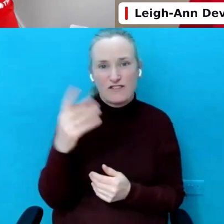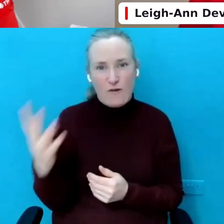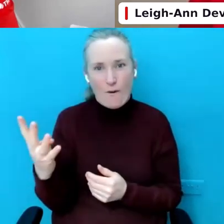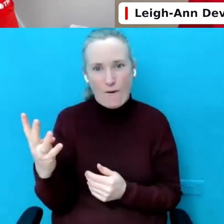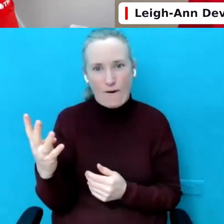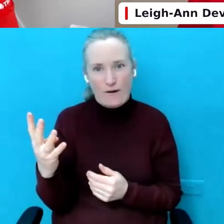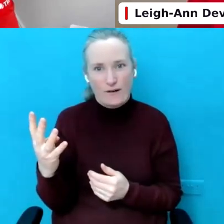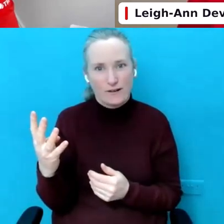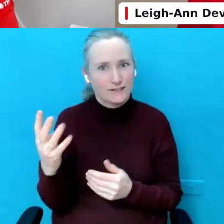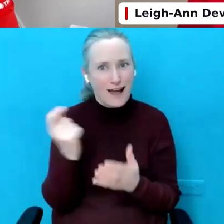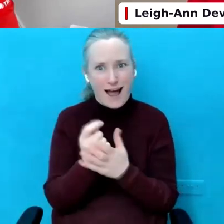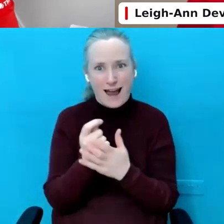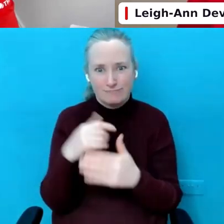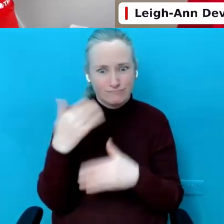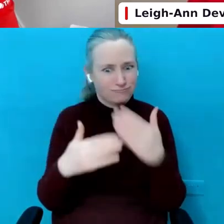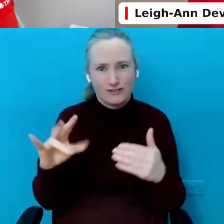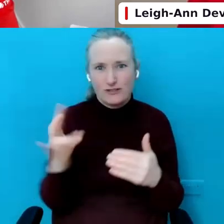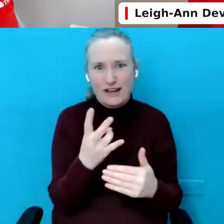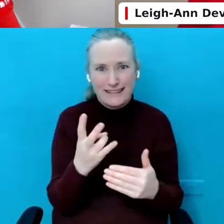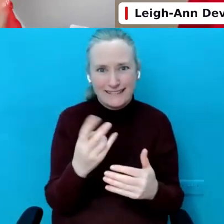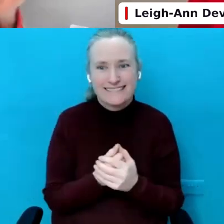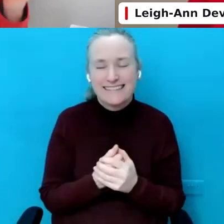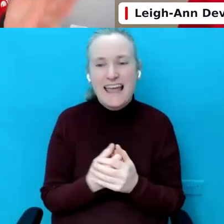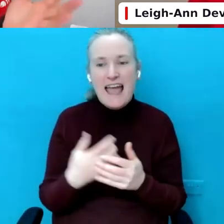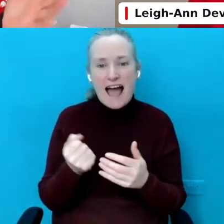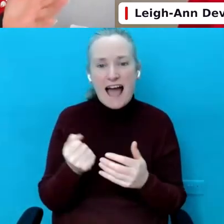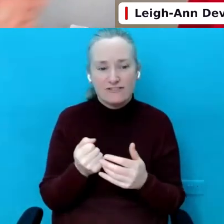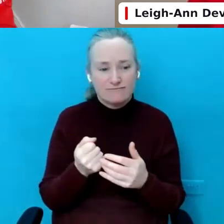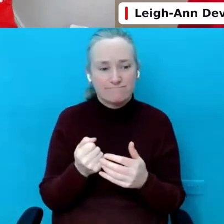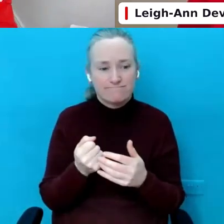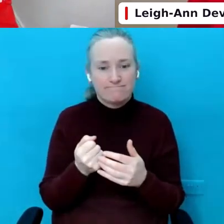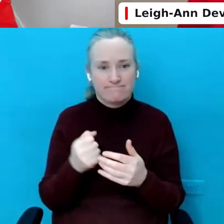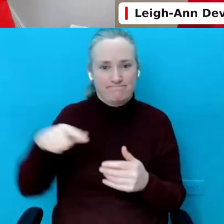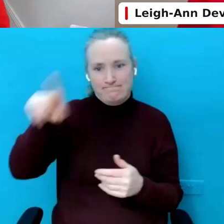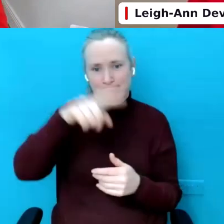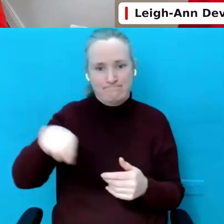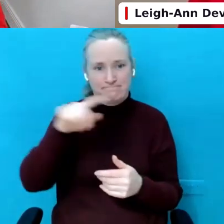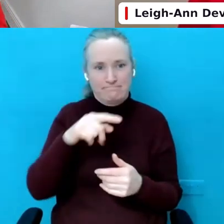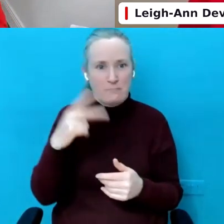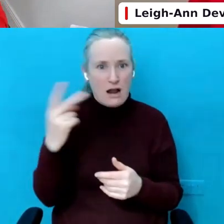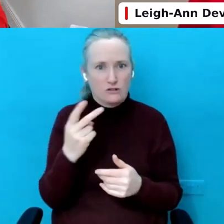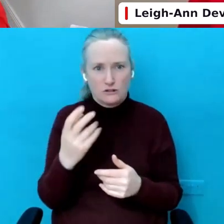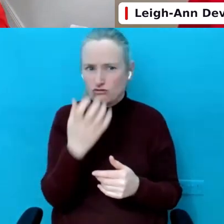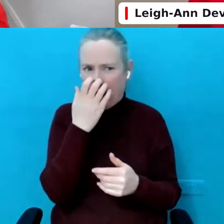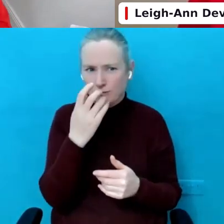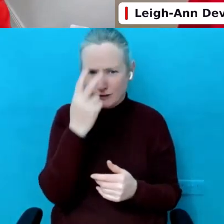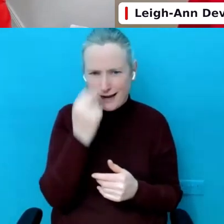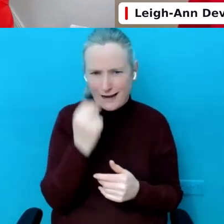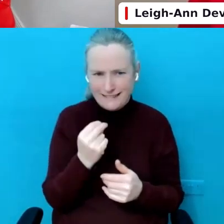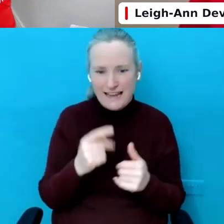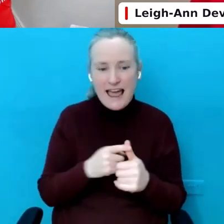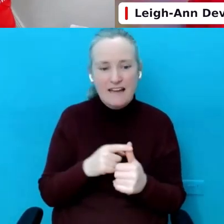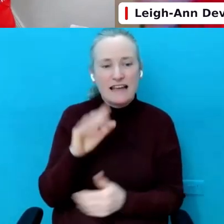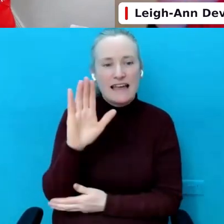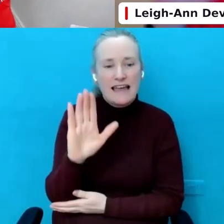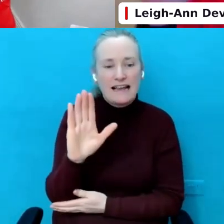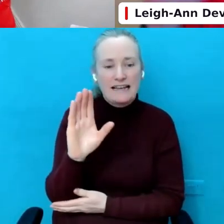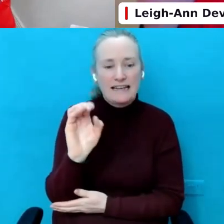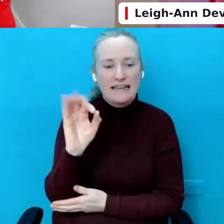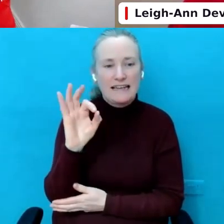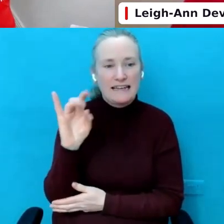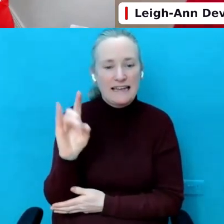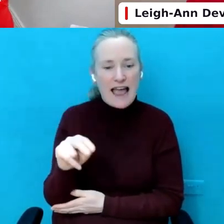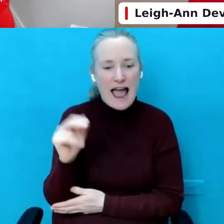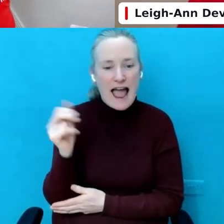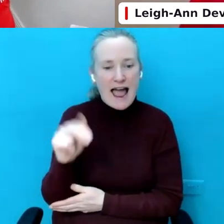going? I have a number of partners in crime tonight. I have Leanne from Trend Micro,